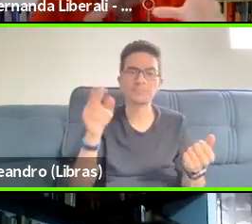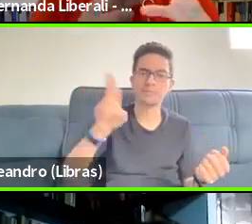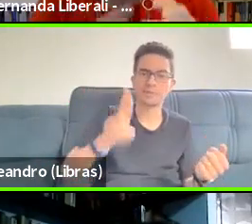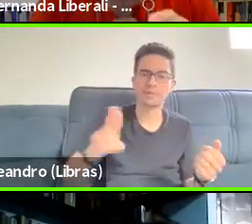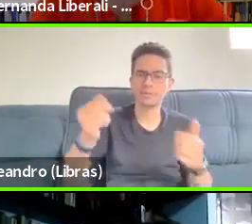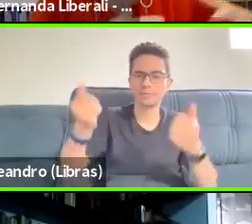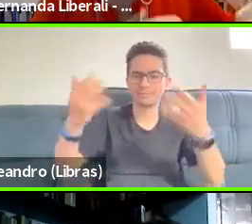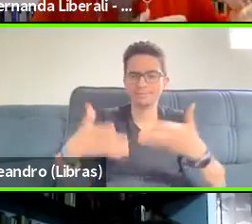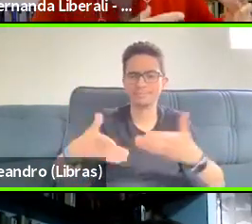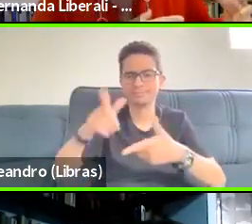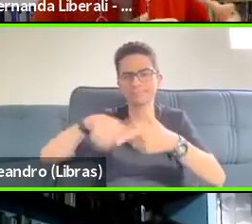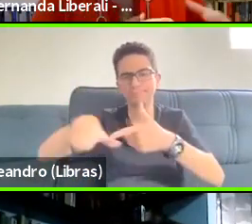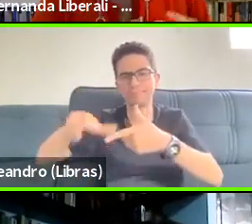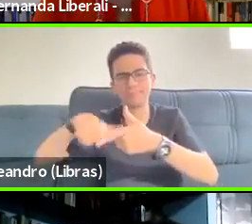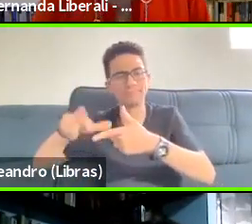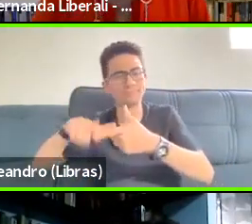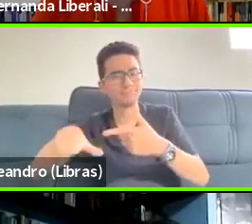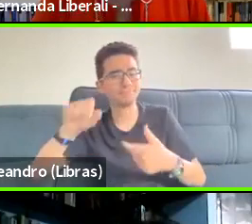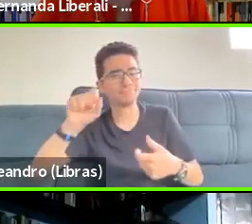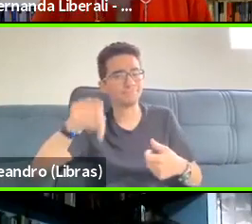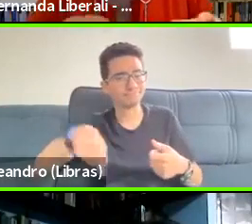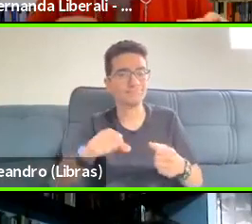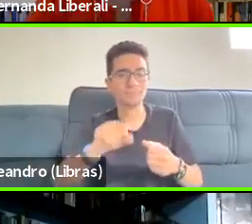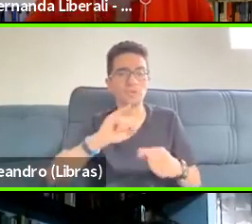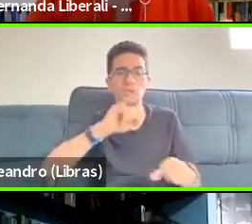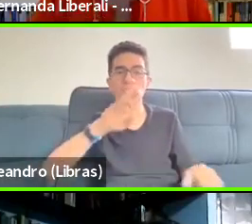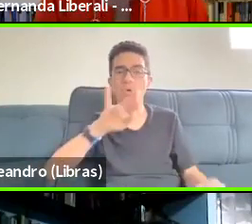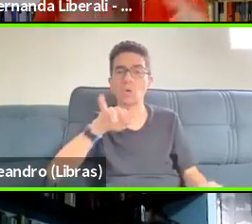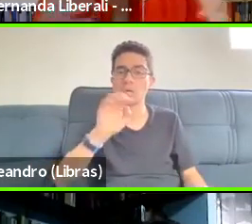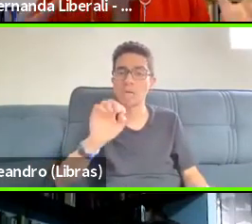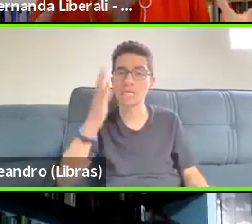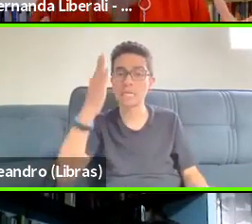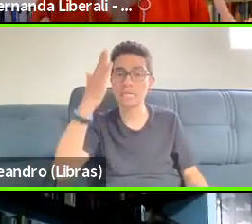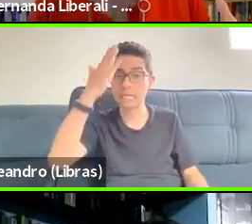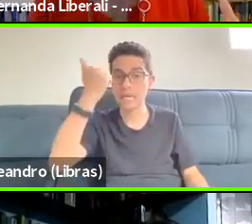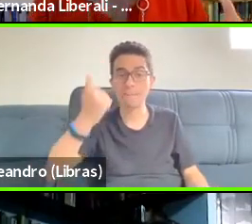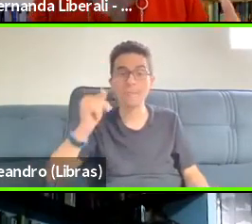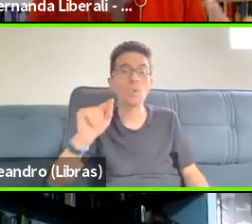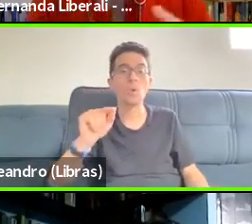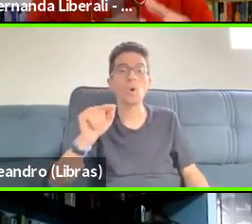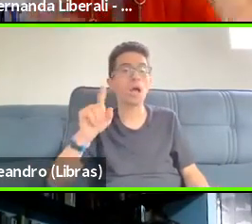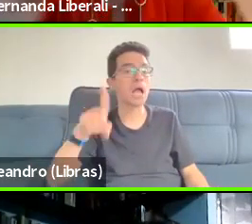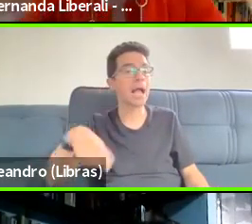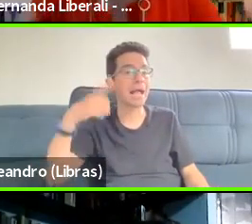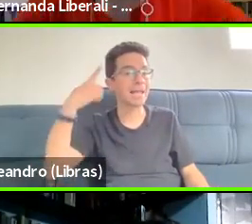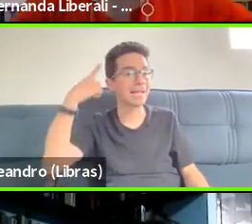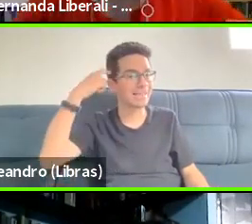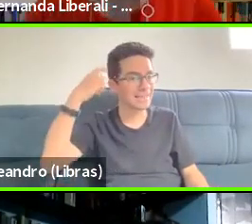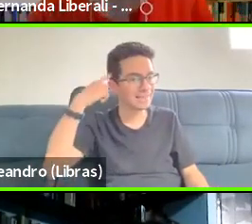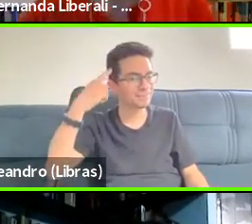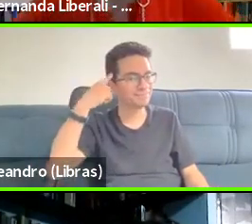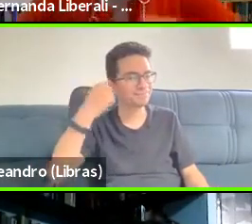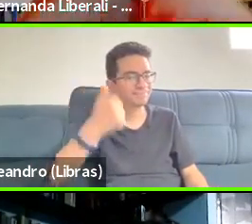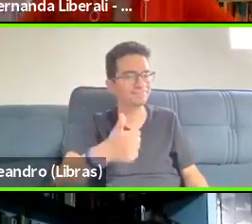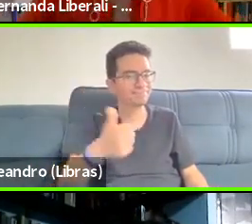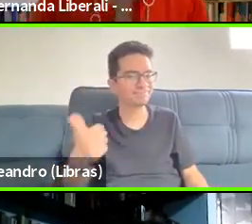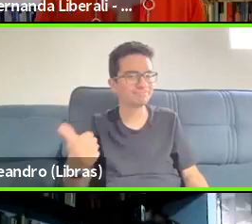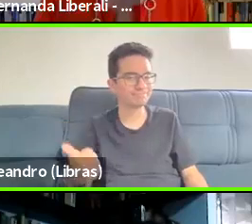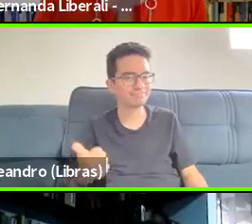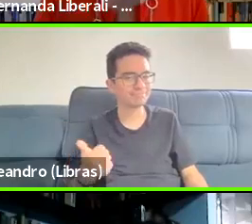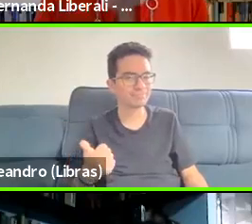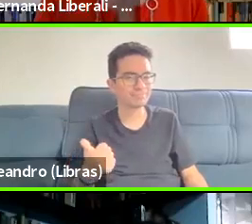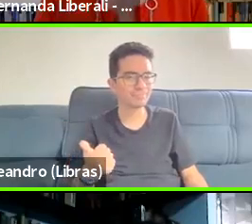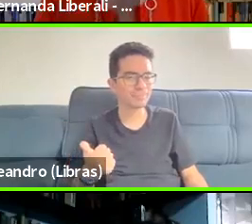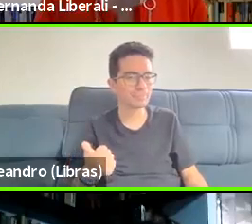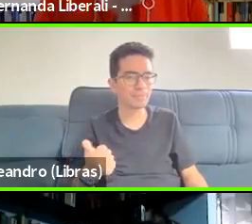Julie about this idea that, when you, when you connect, when you come to these different environments and you participate